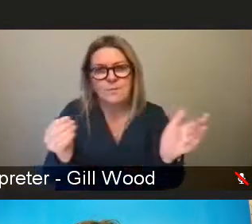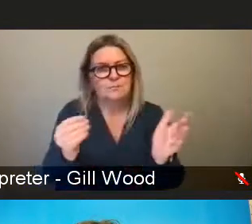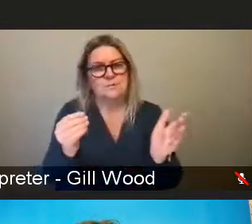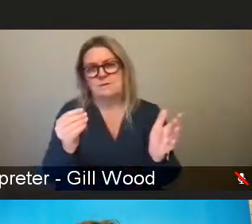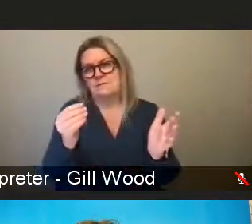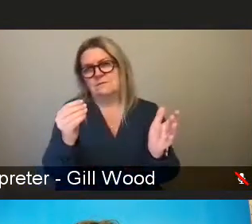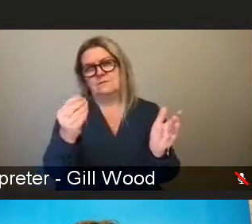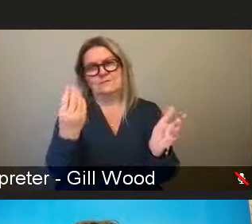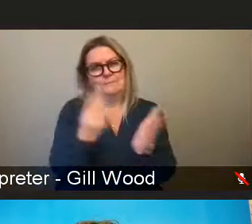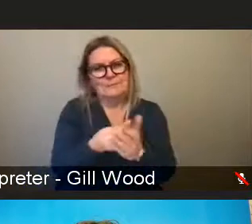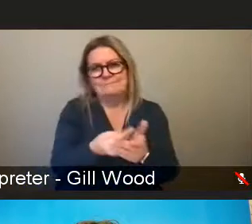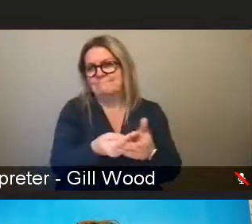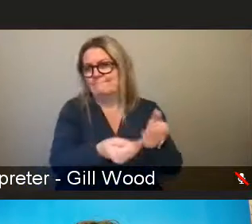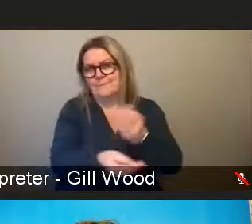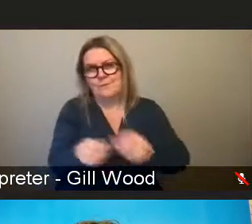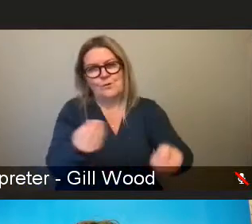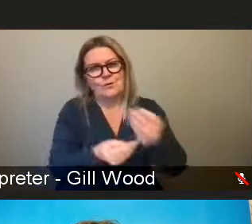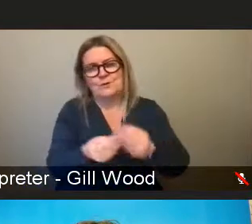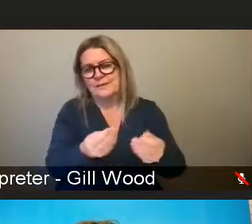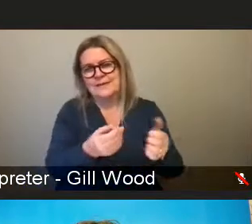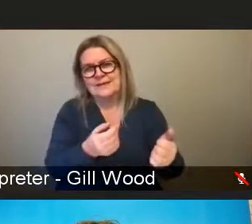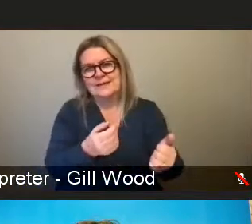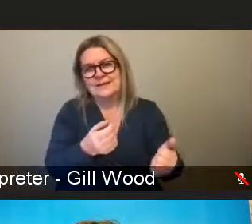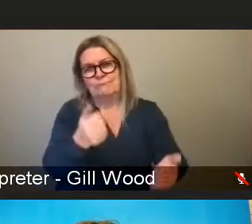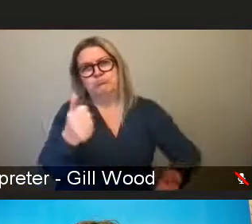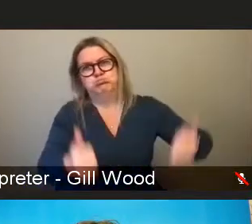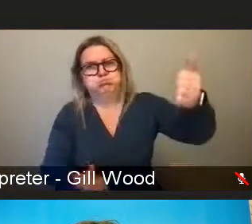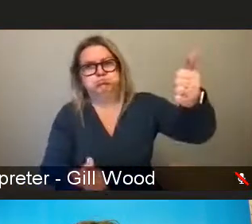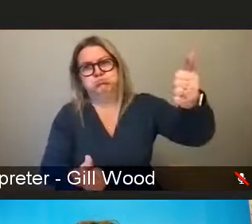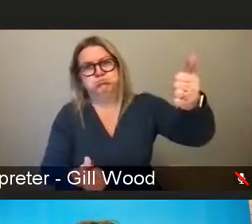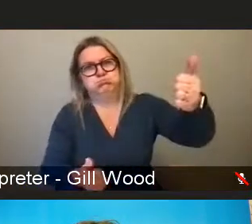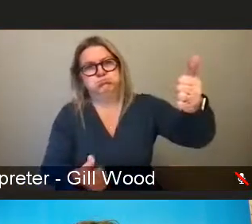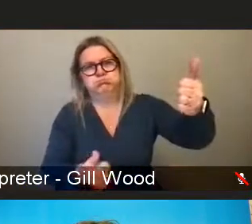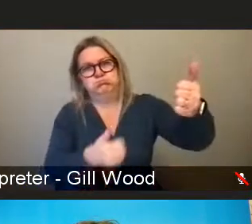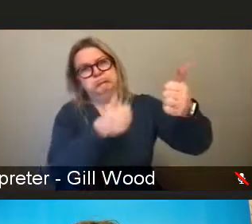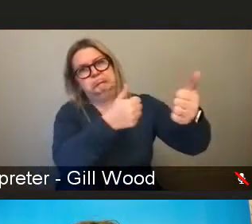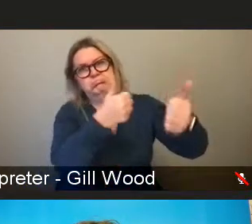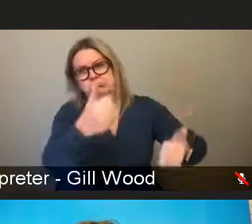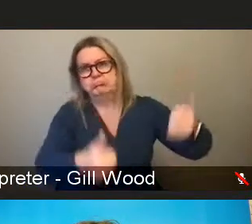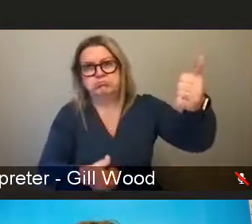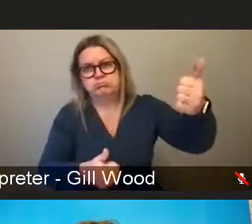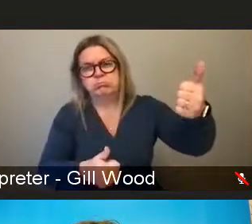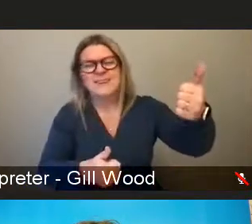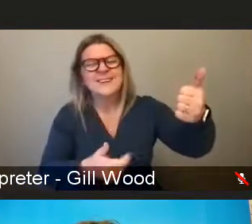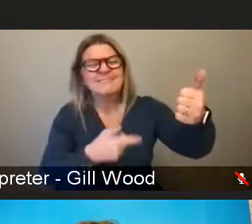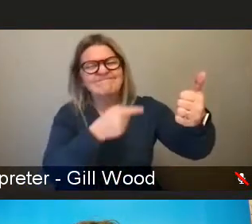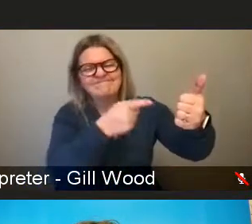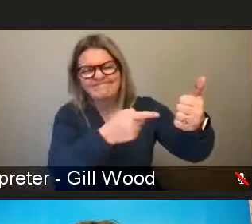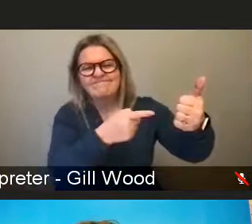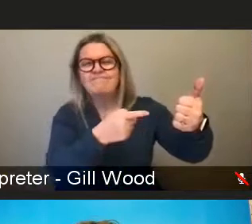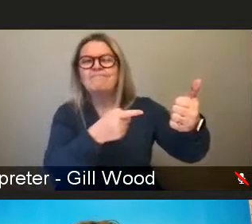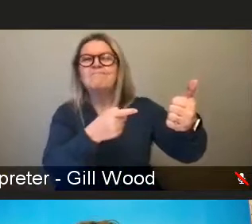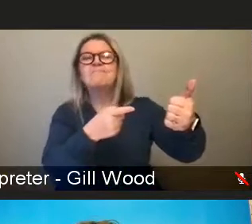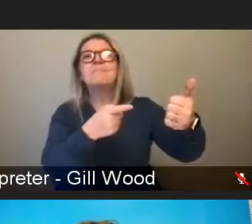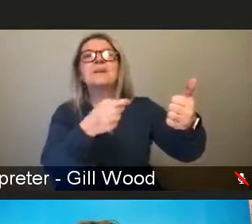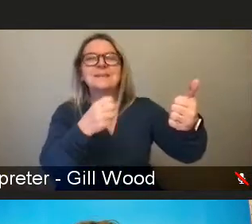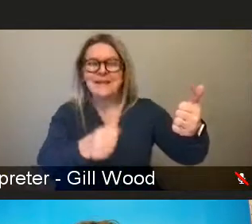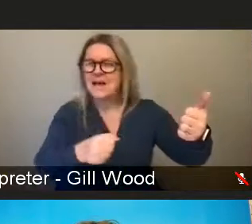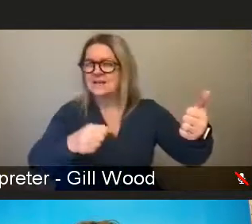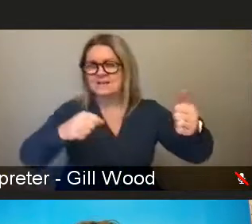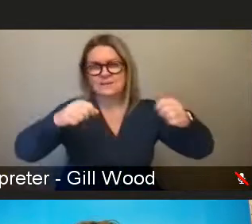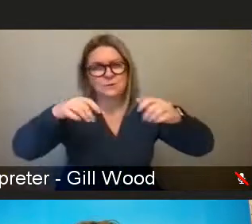think your point is absolutely well taken, which are there are certainly elements of capitalism that are ingrained in our